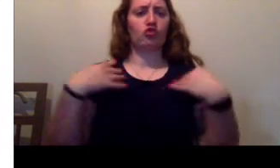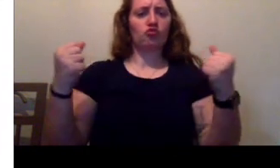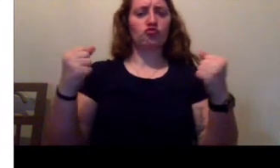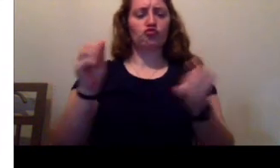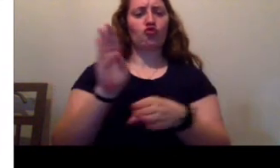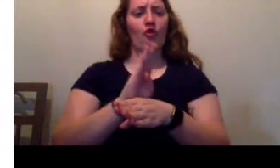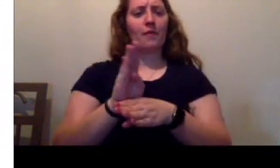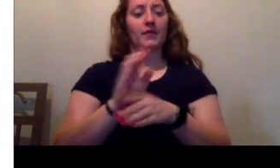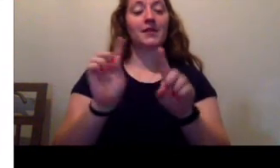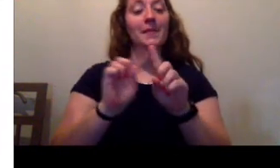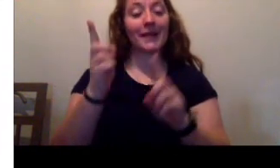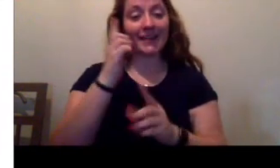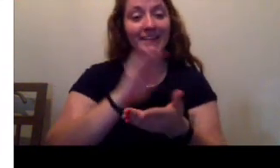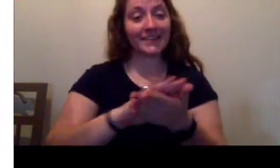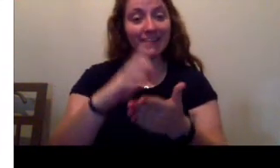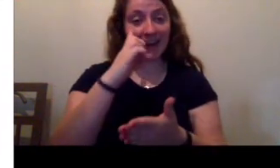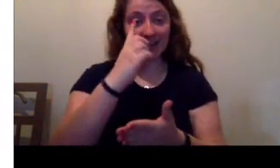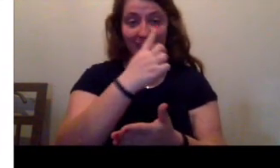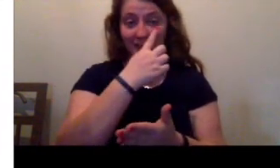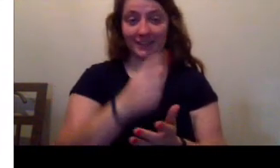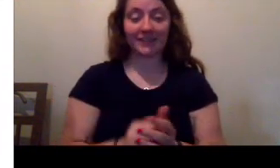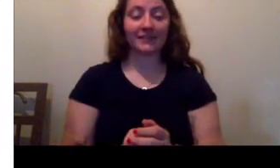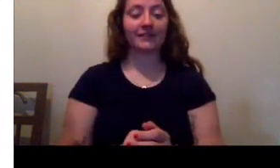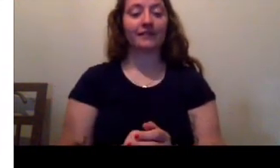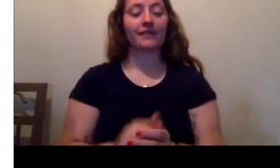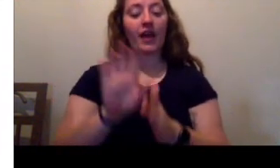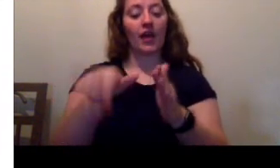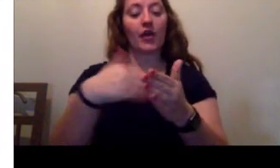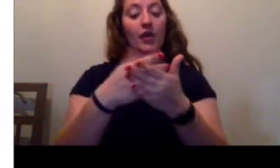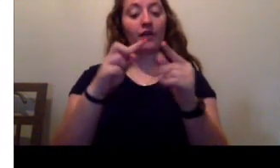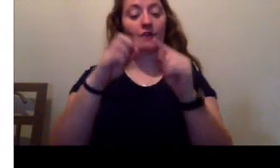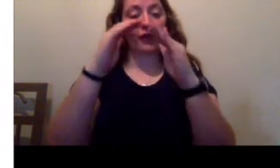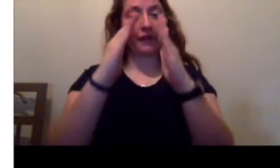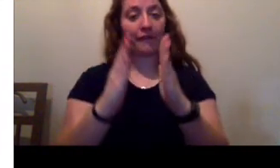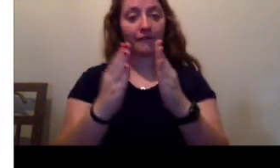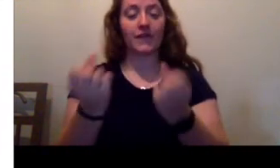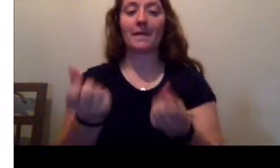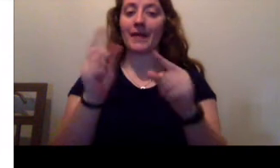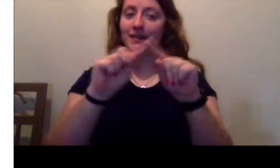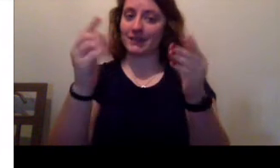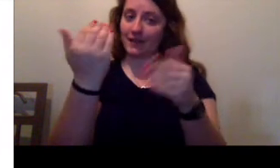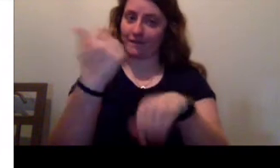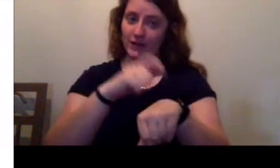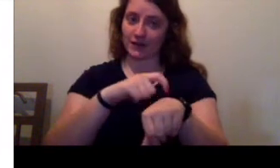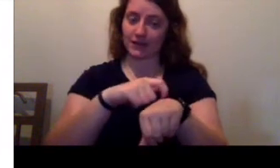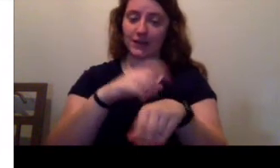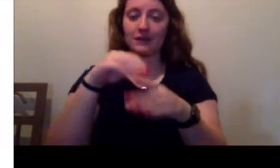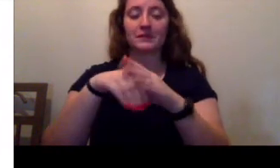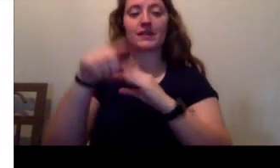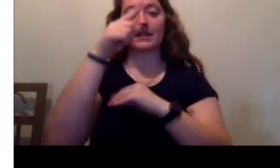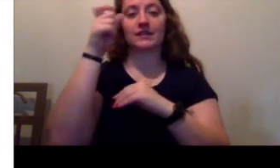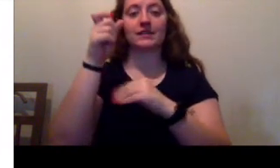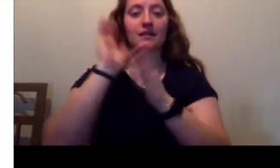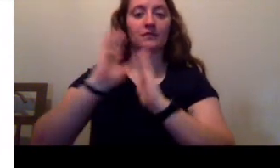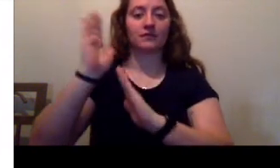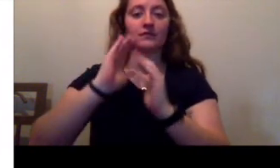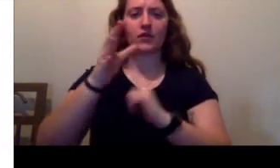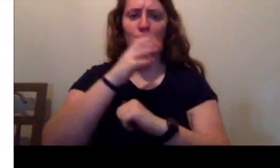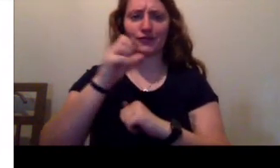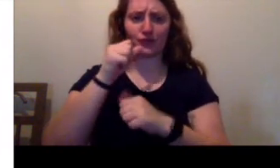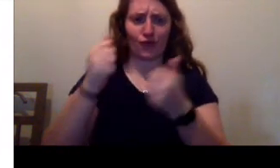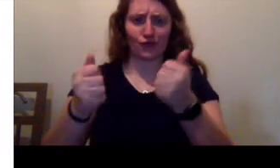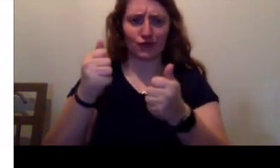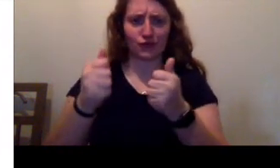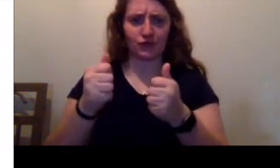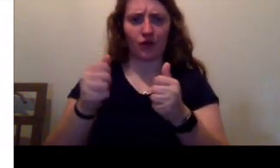kind eyes. He had come to the farmhouse several times during the summers of the past, his battered car noisy on the